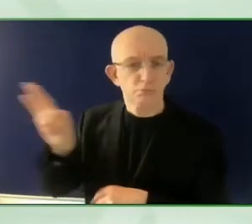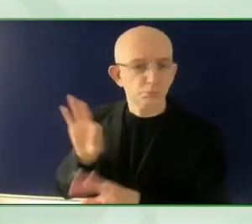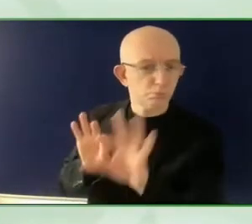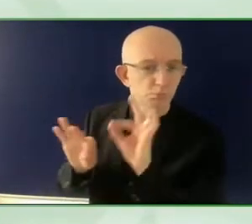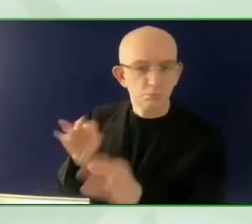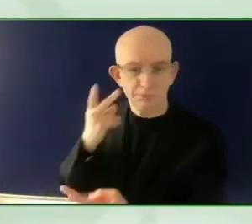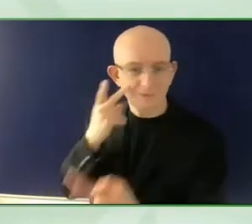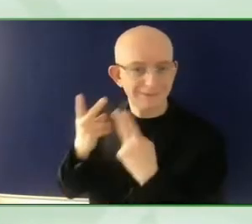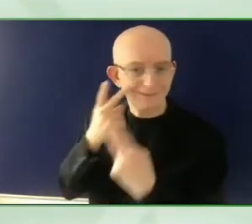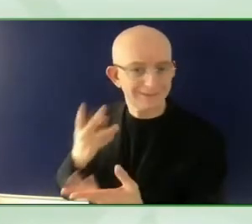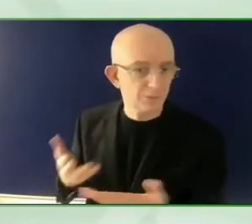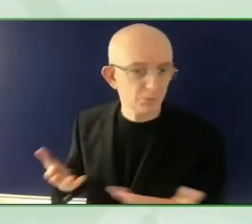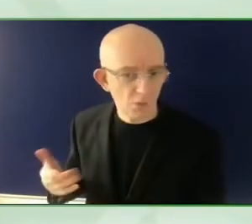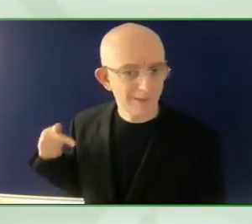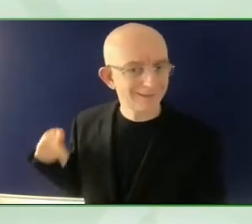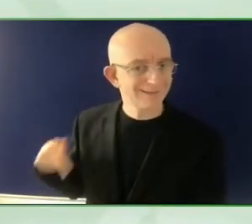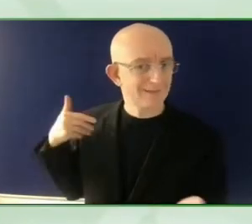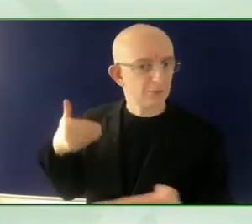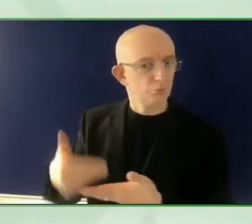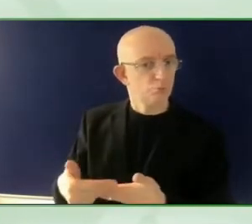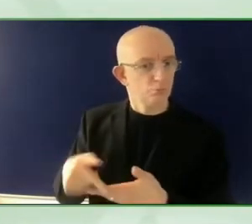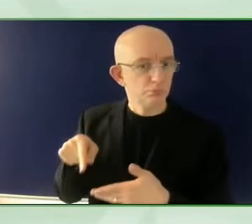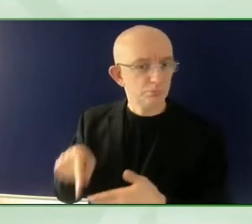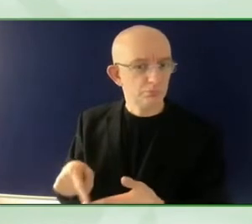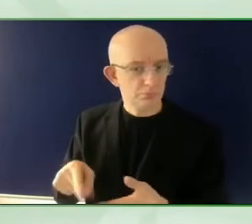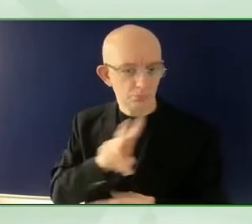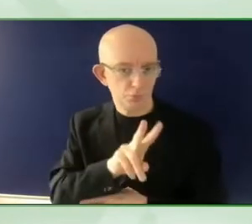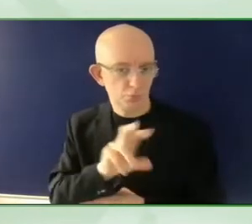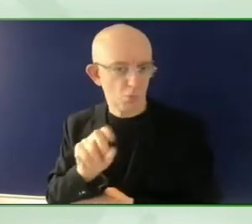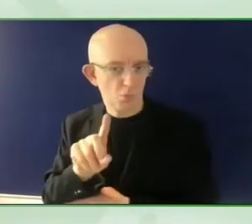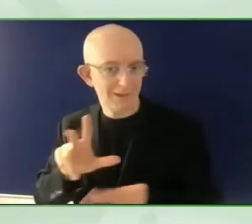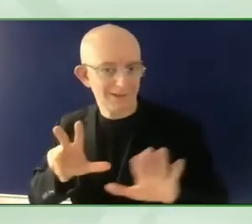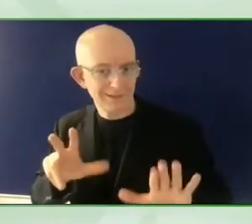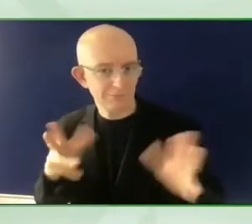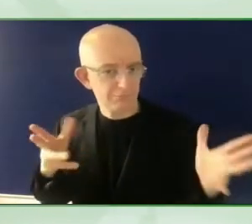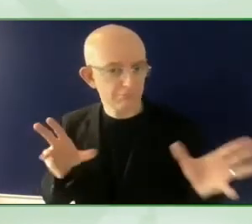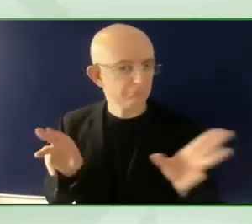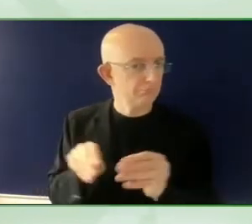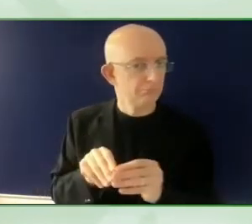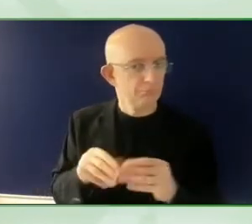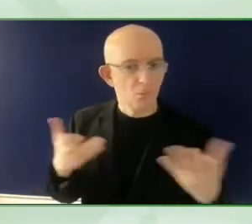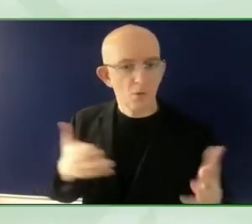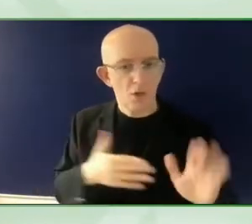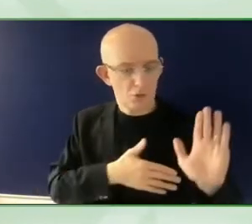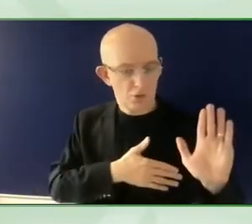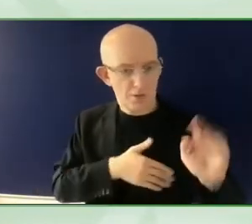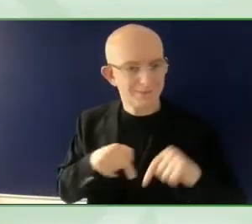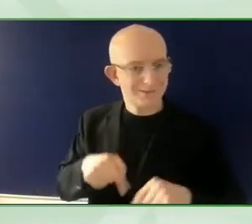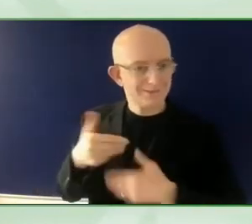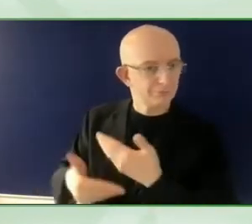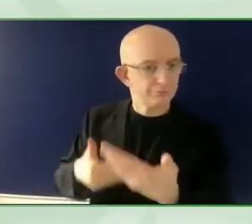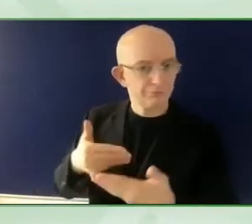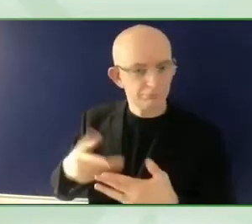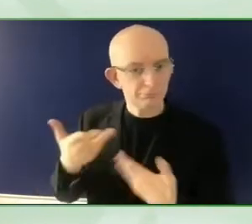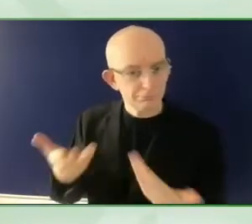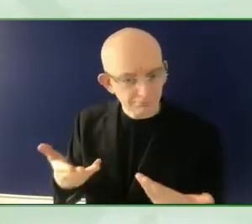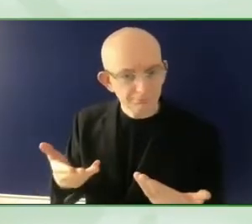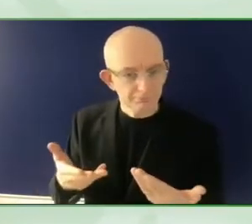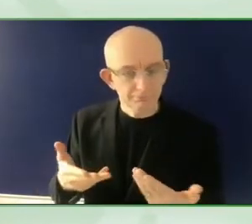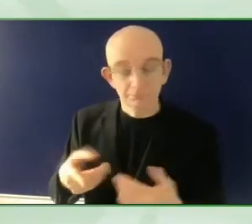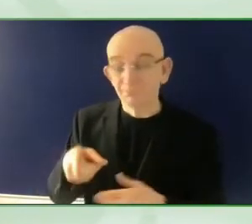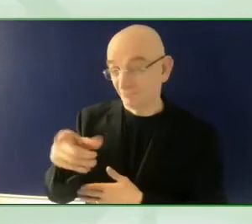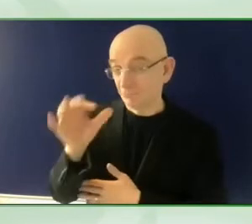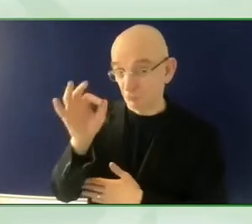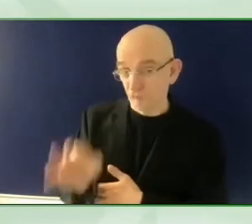Yes, yes. As you rightly mentioned, along with the event itself, the other big